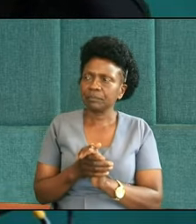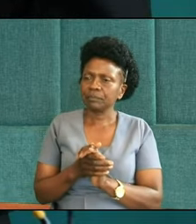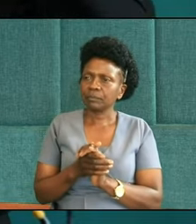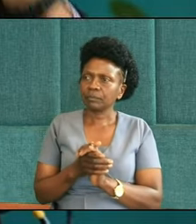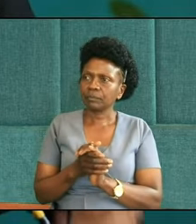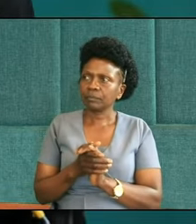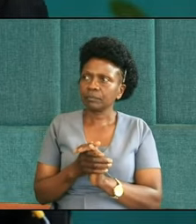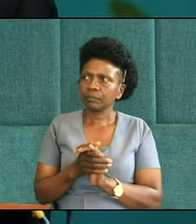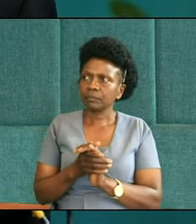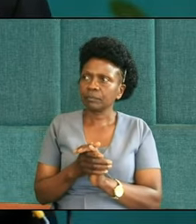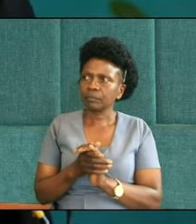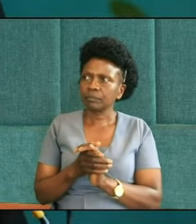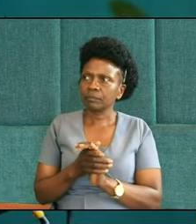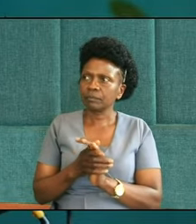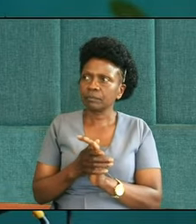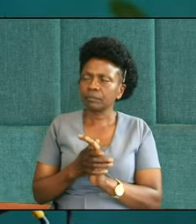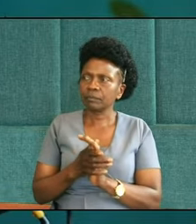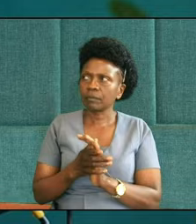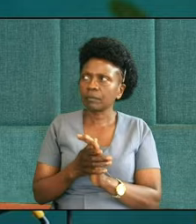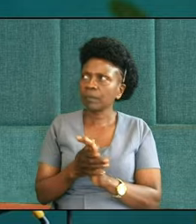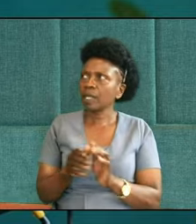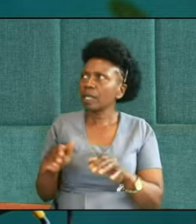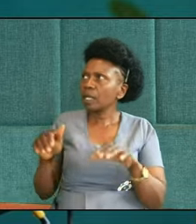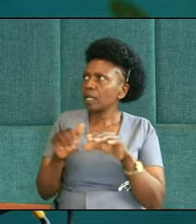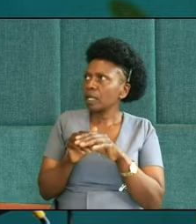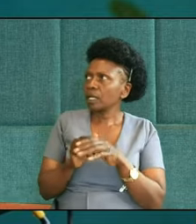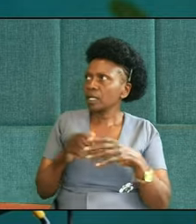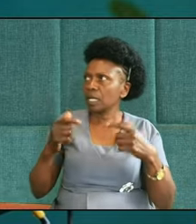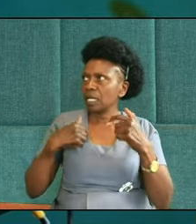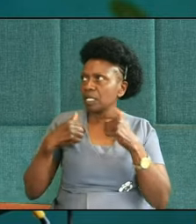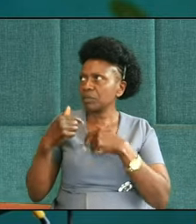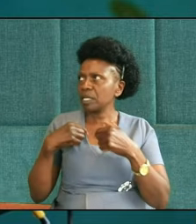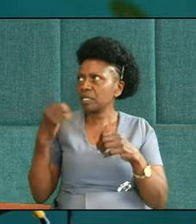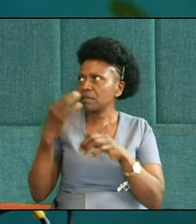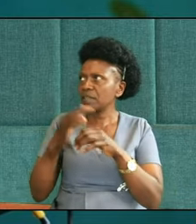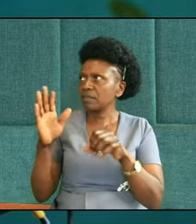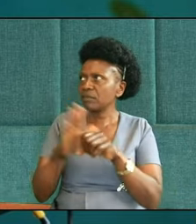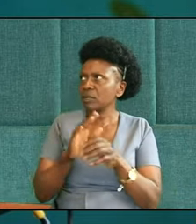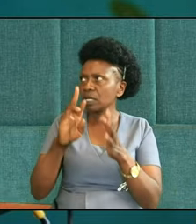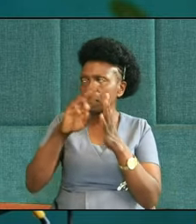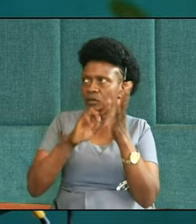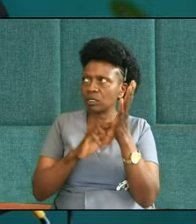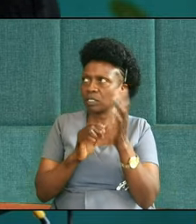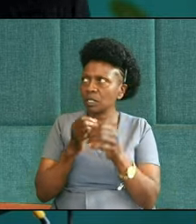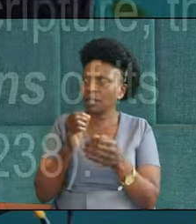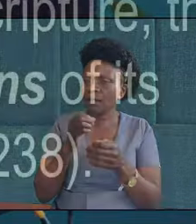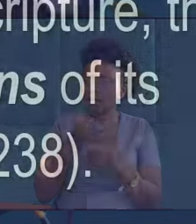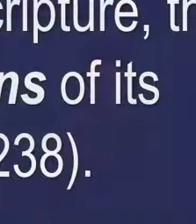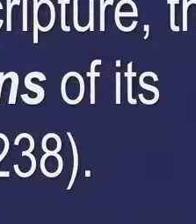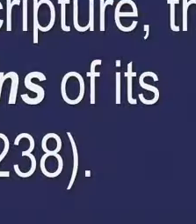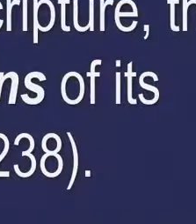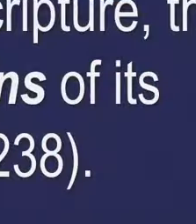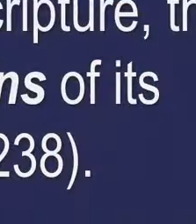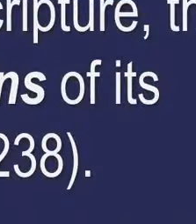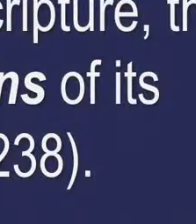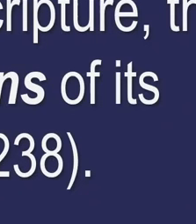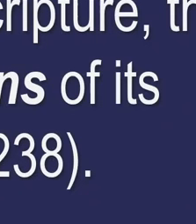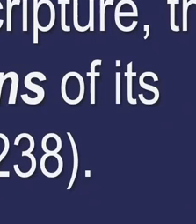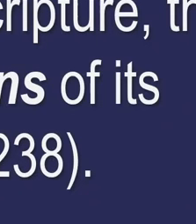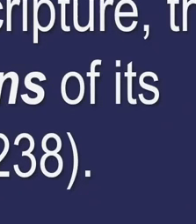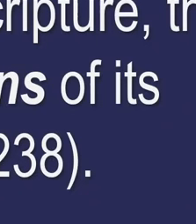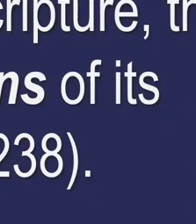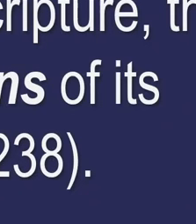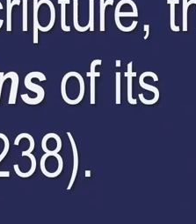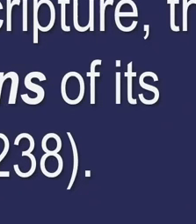no faults. Hold on. Listen to what the Bible does. Inspiration faithfully records the faults of good